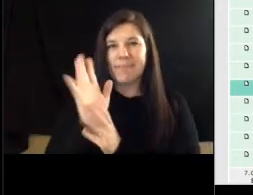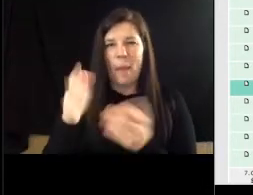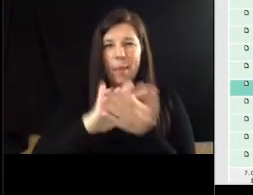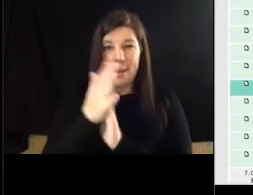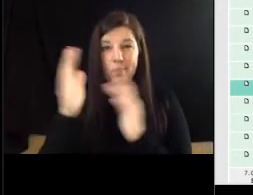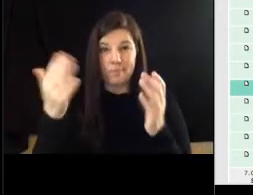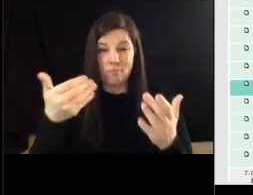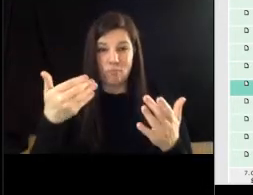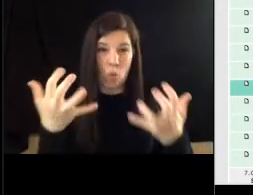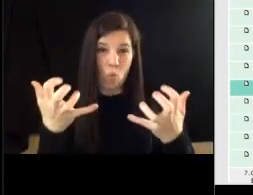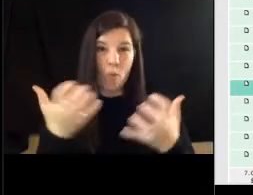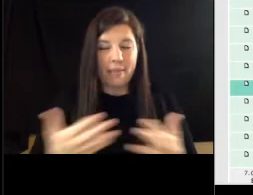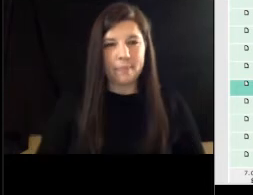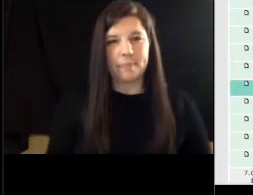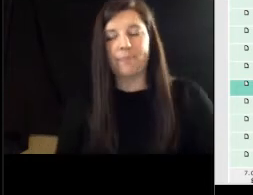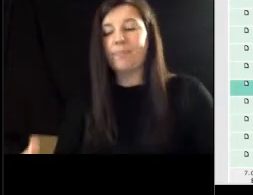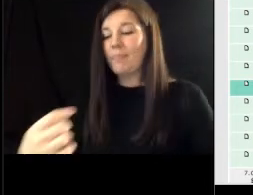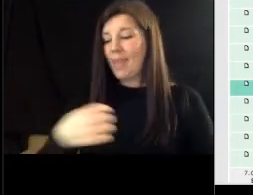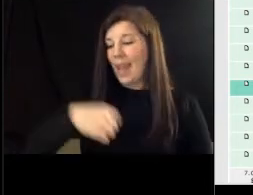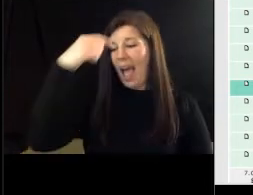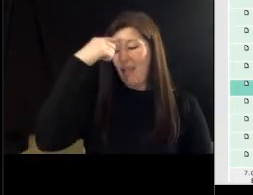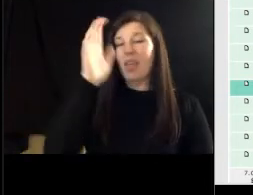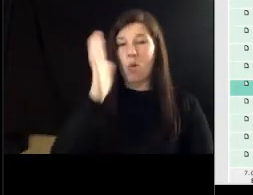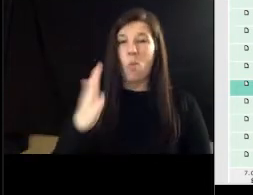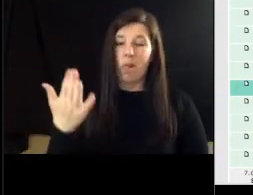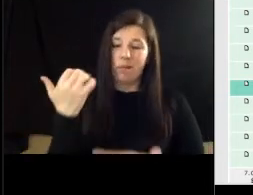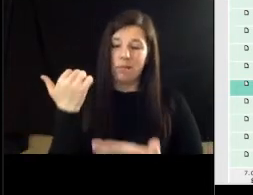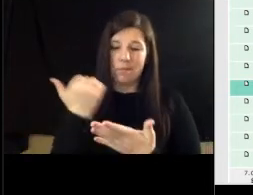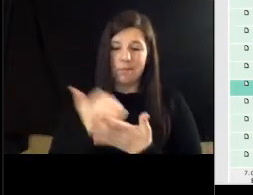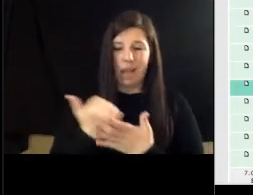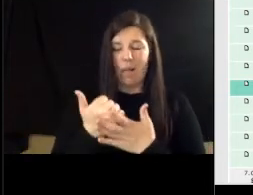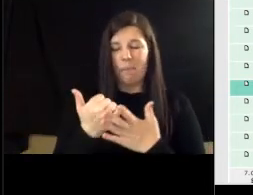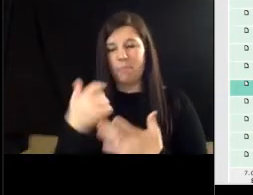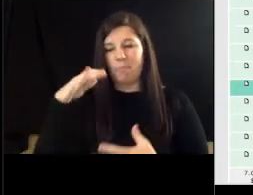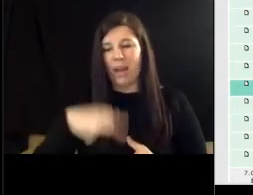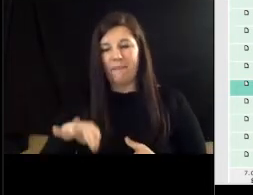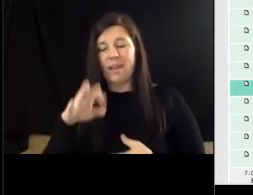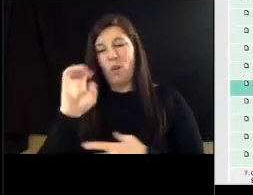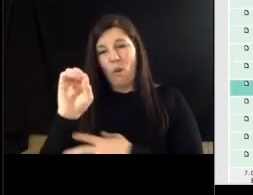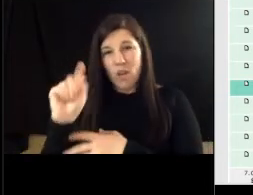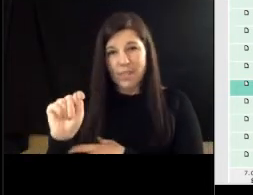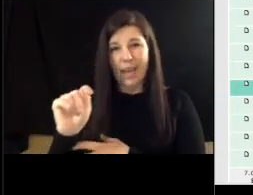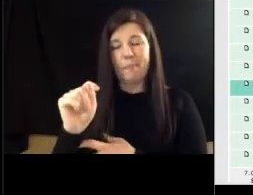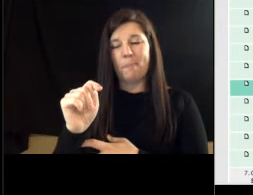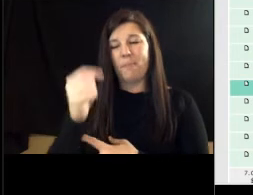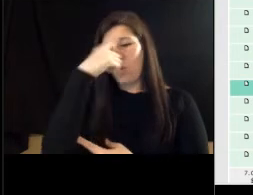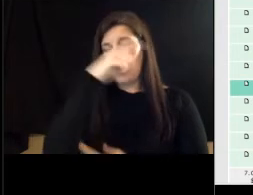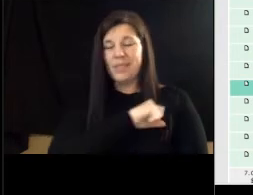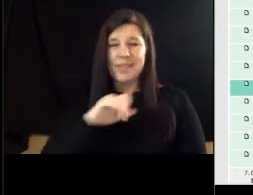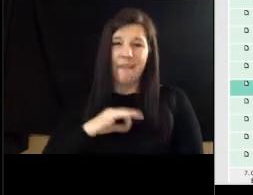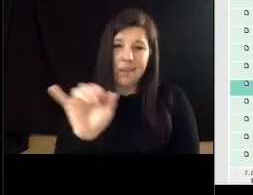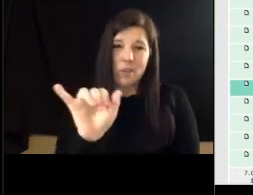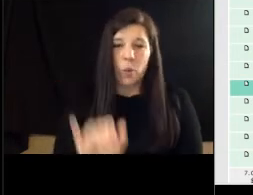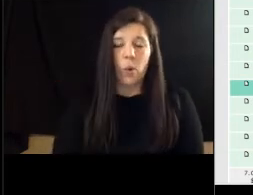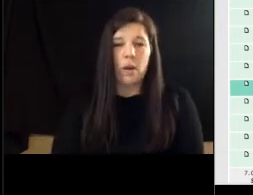beneficial to improving with the overtime issue that we have going on and the staffing as well um